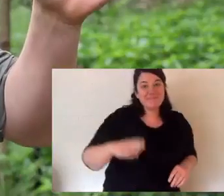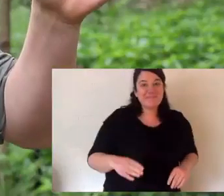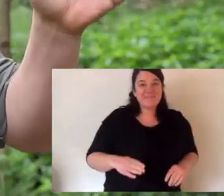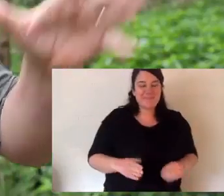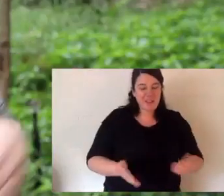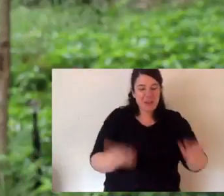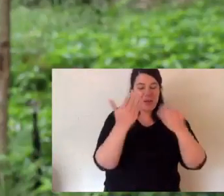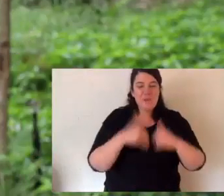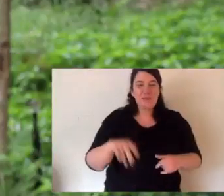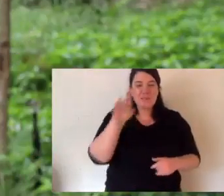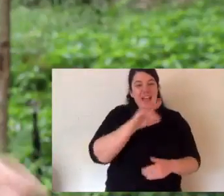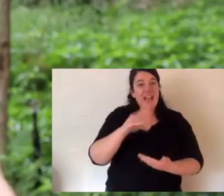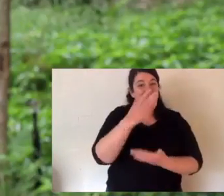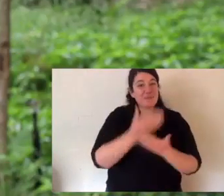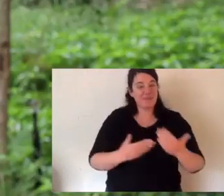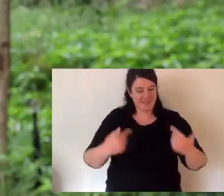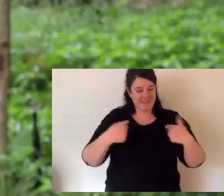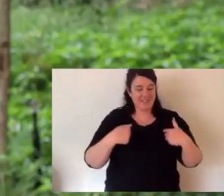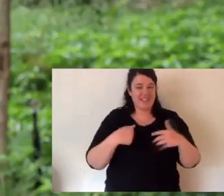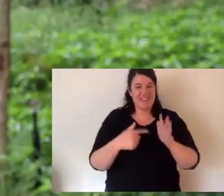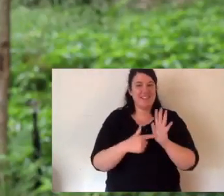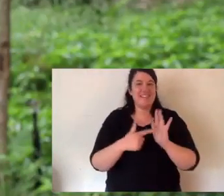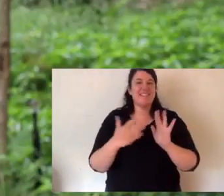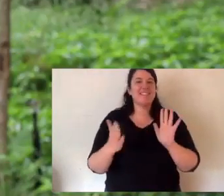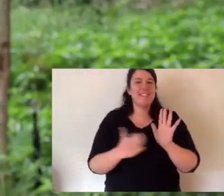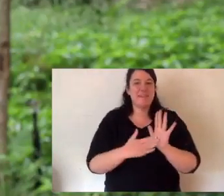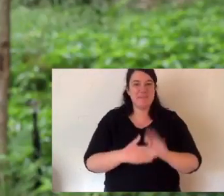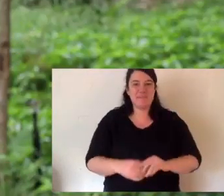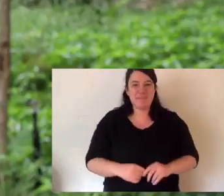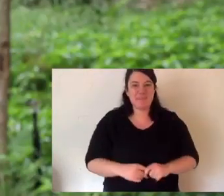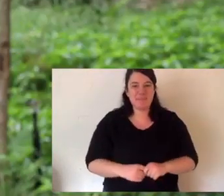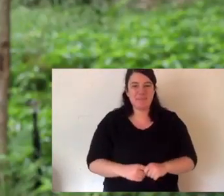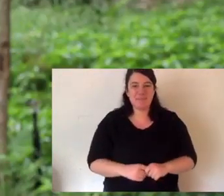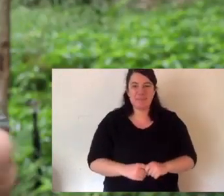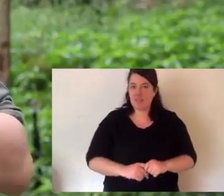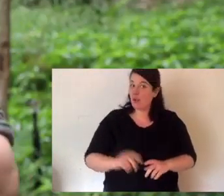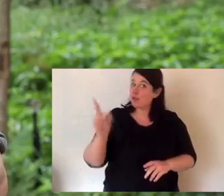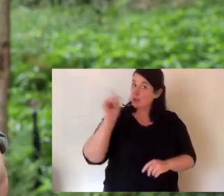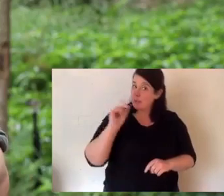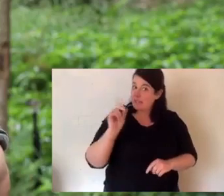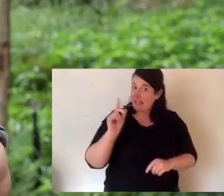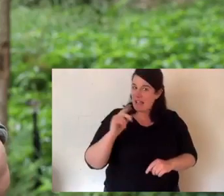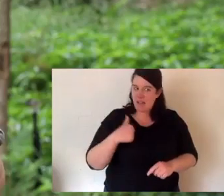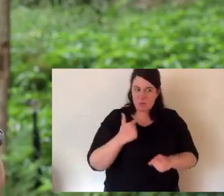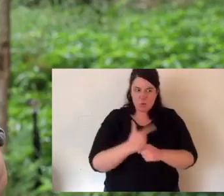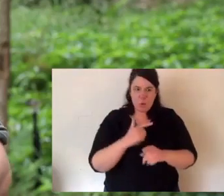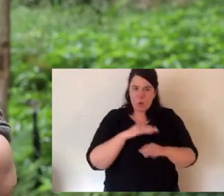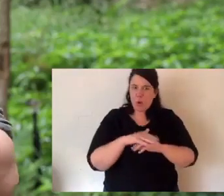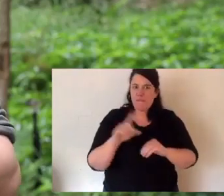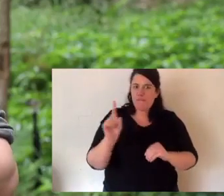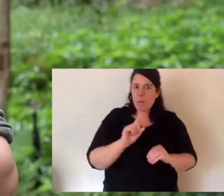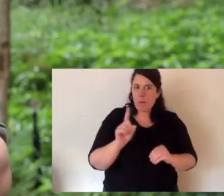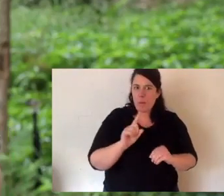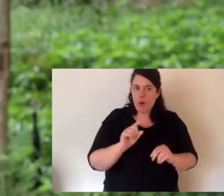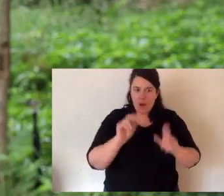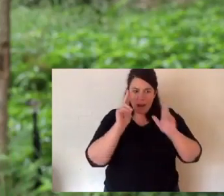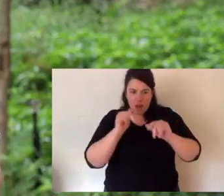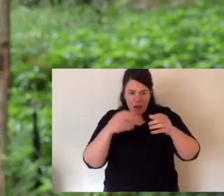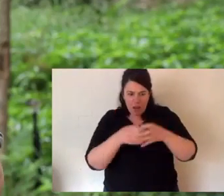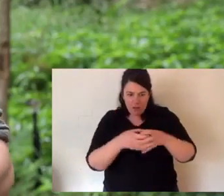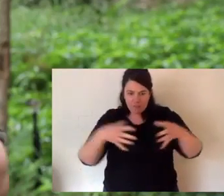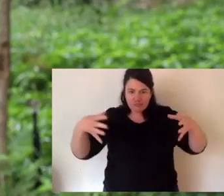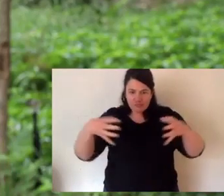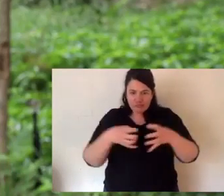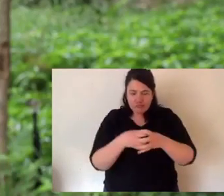G'day everyone. Welcome to Animal Tales with Tim Faulkner. That's me. Today I'm talking about our campaign, Conservation